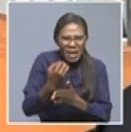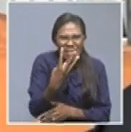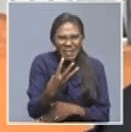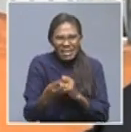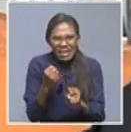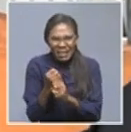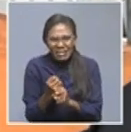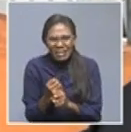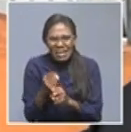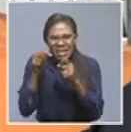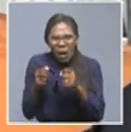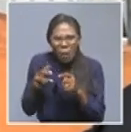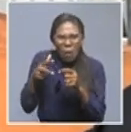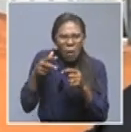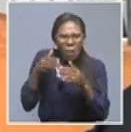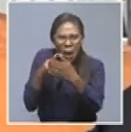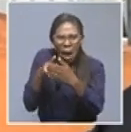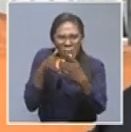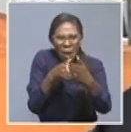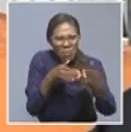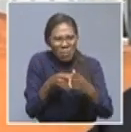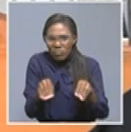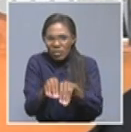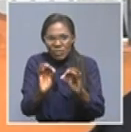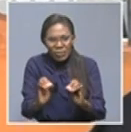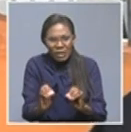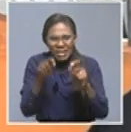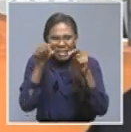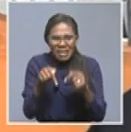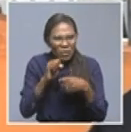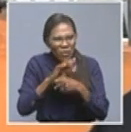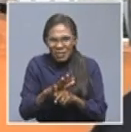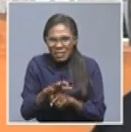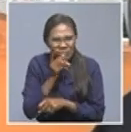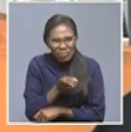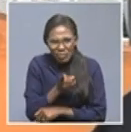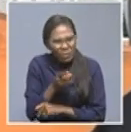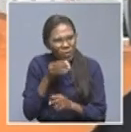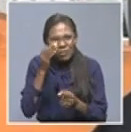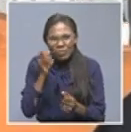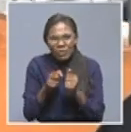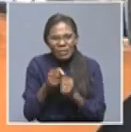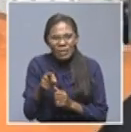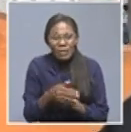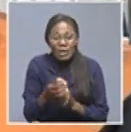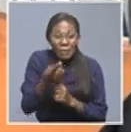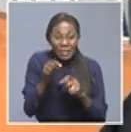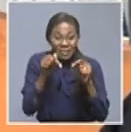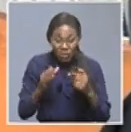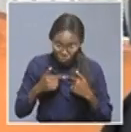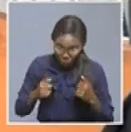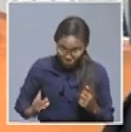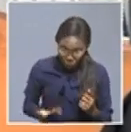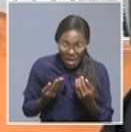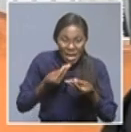due to the COVID-19 pandemic that was prevailing but as of now we revived it and then we